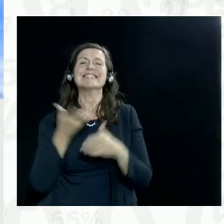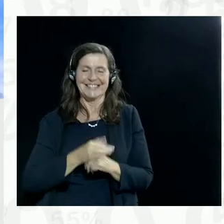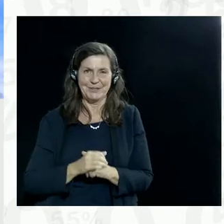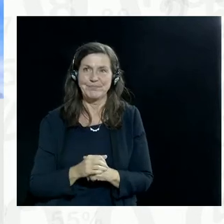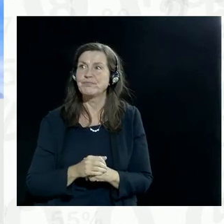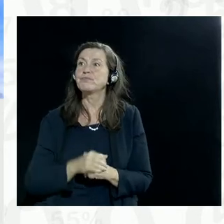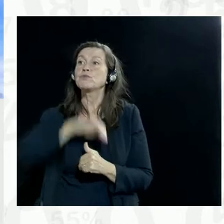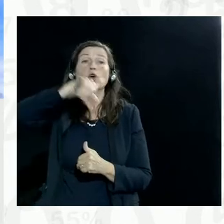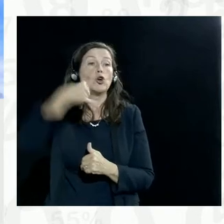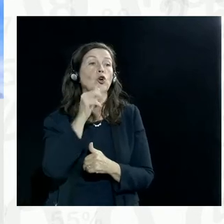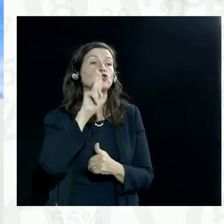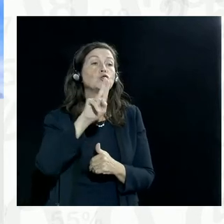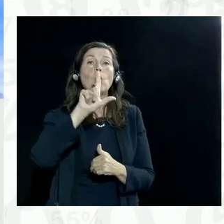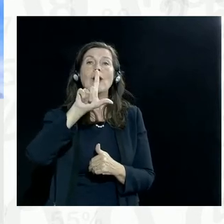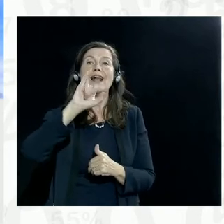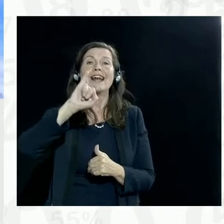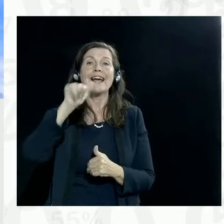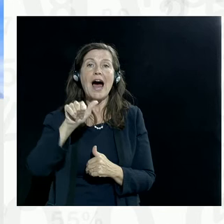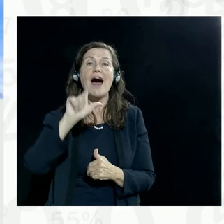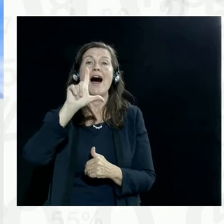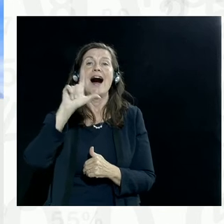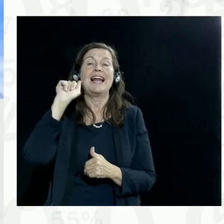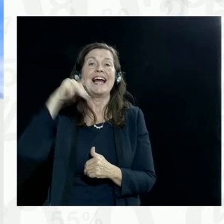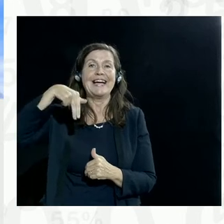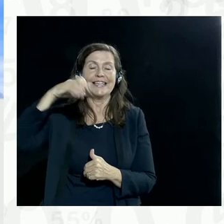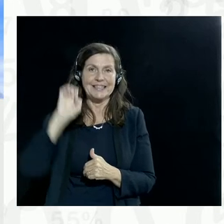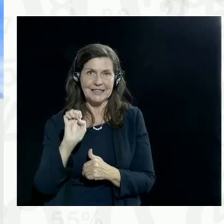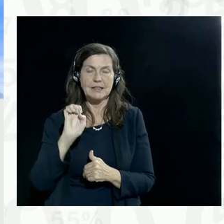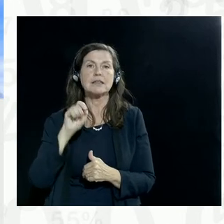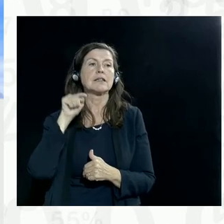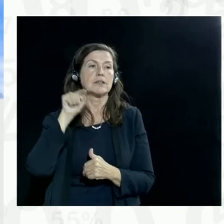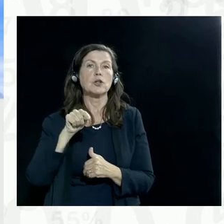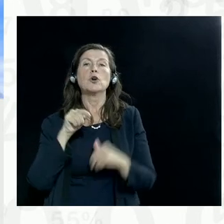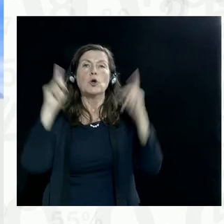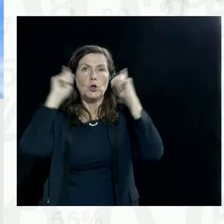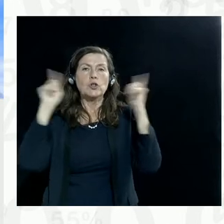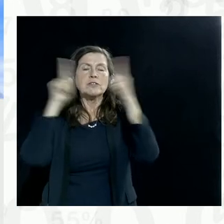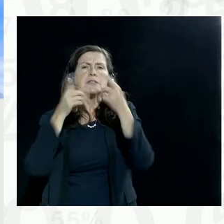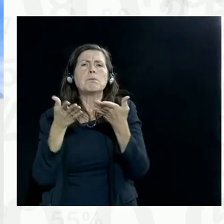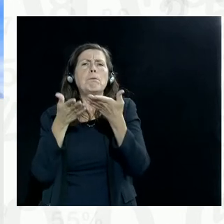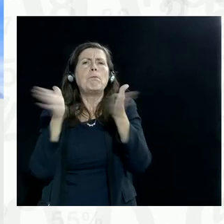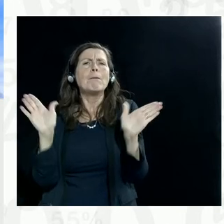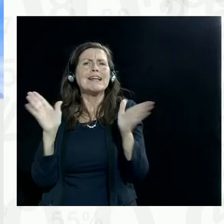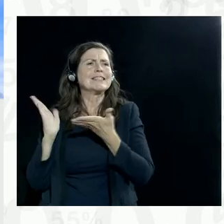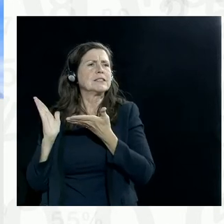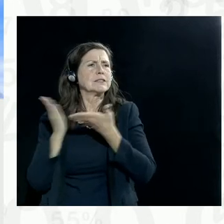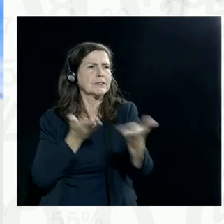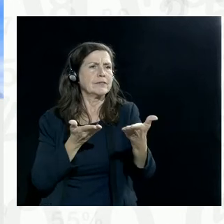Julia Lane, author and professor at the NYU Wagner Graduate School of Public Service. Hello.